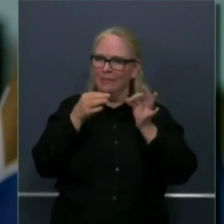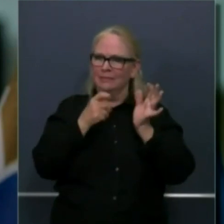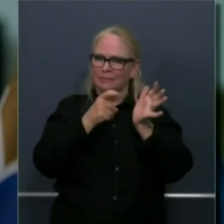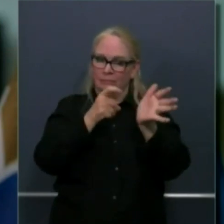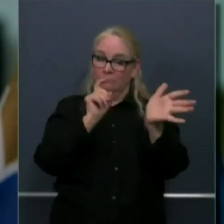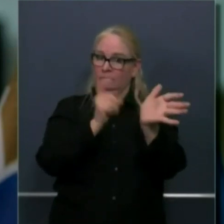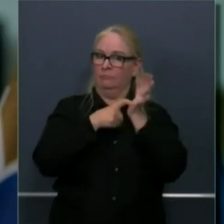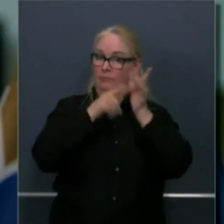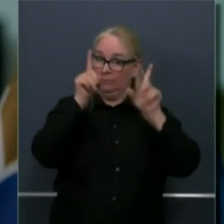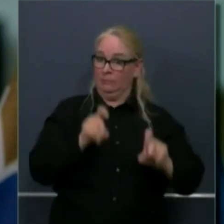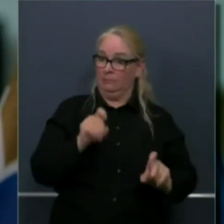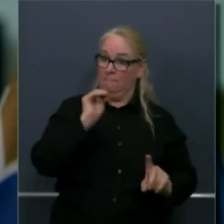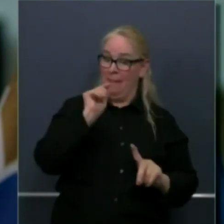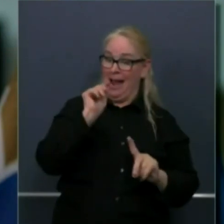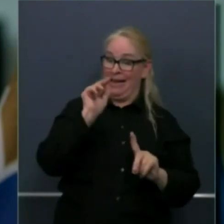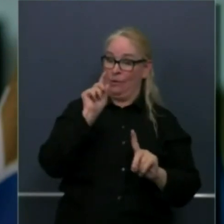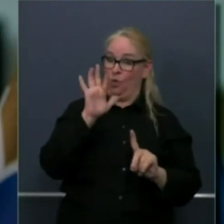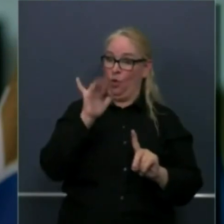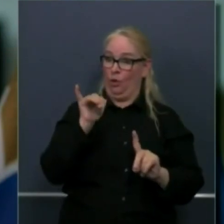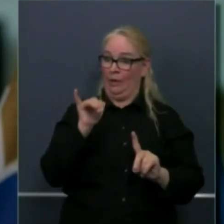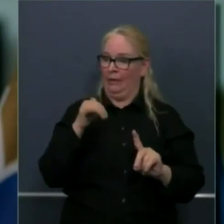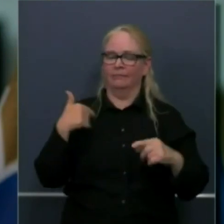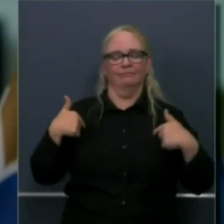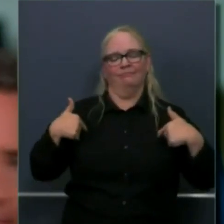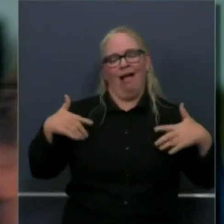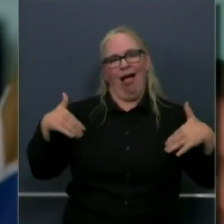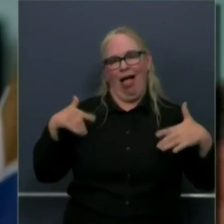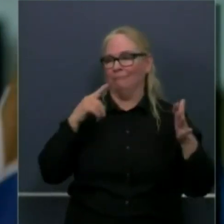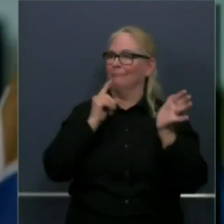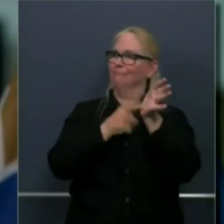which you're correct. We're not there at this moment.